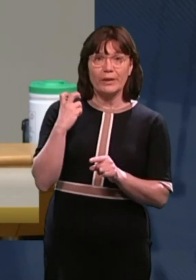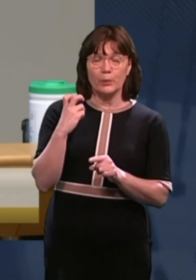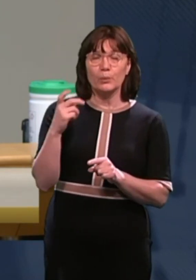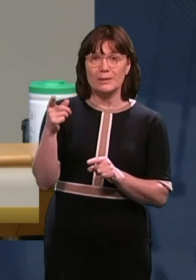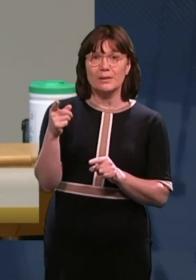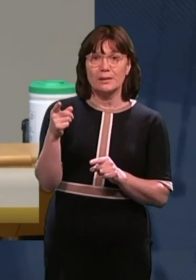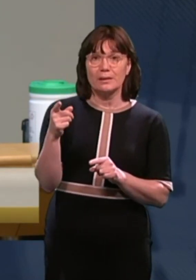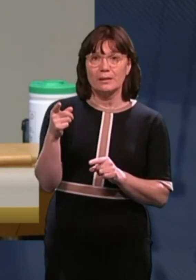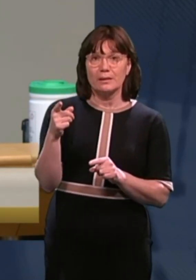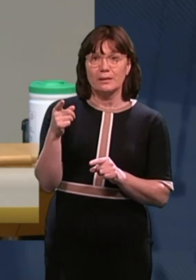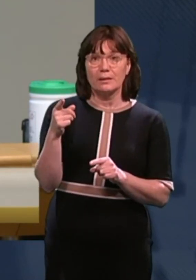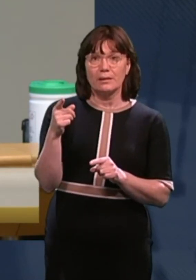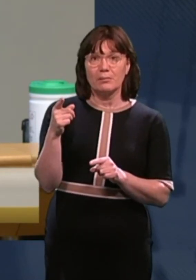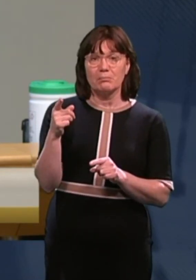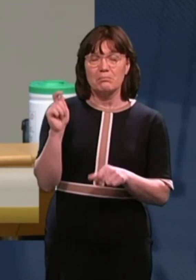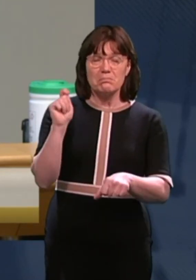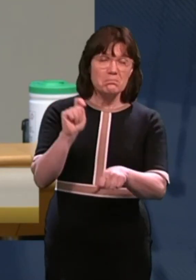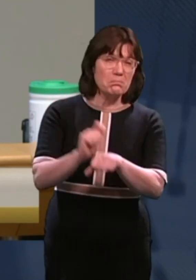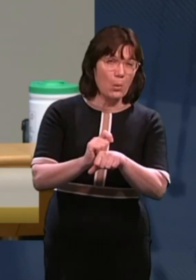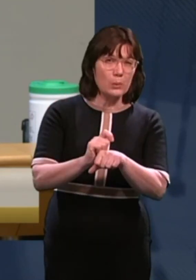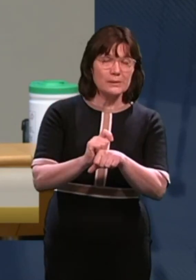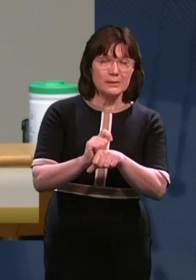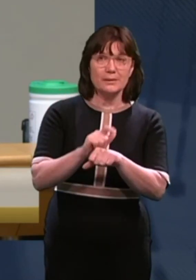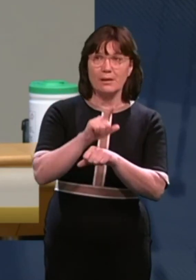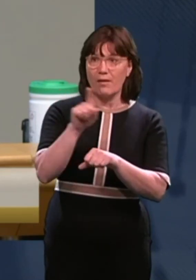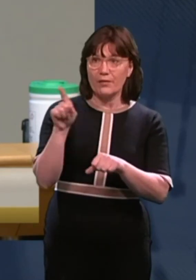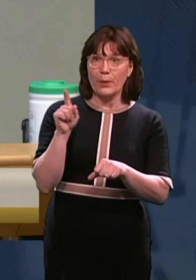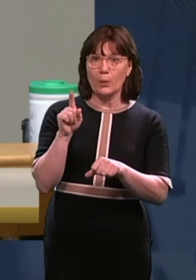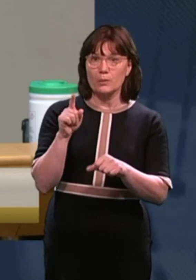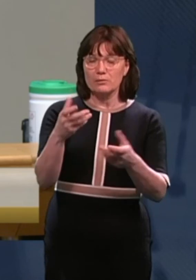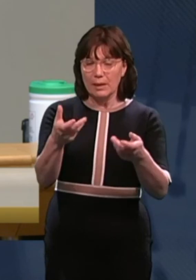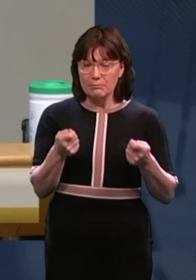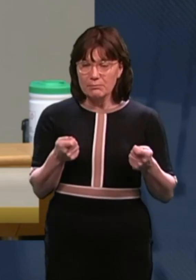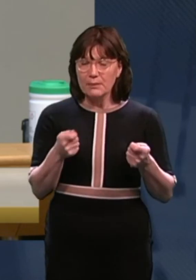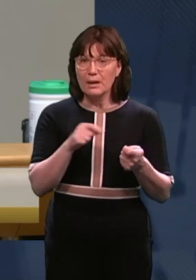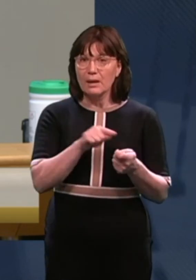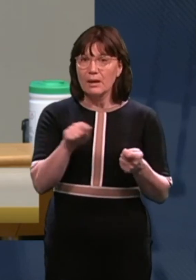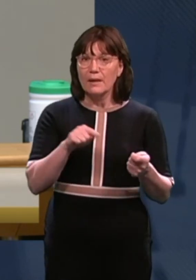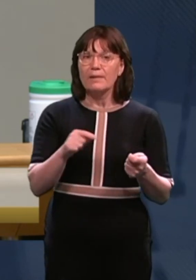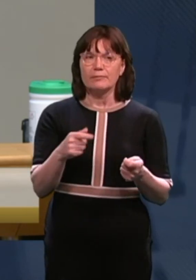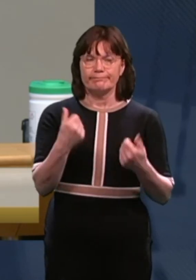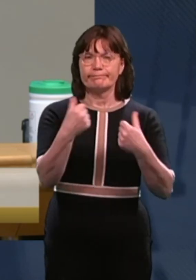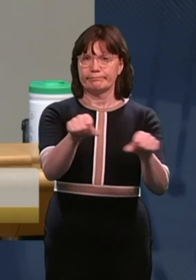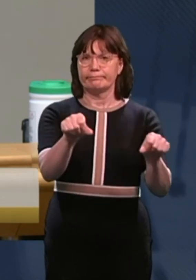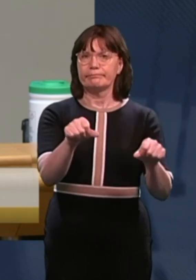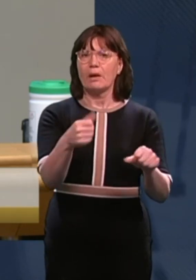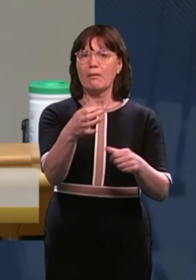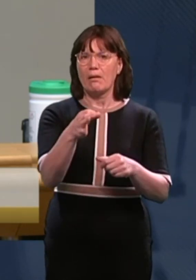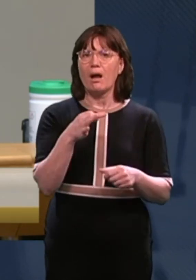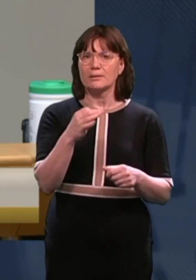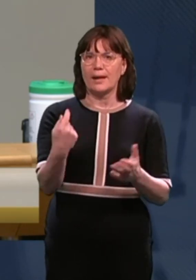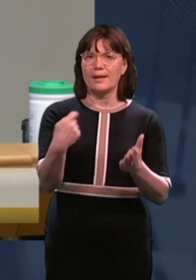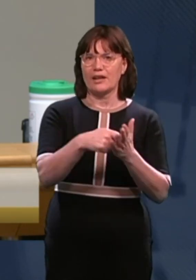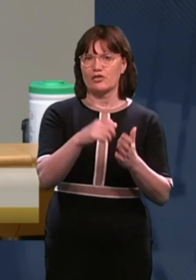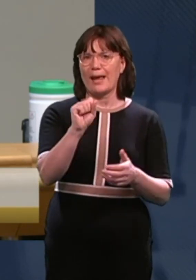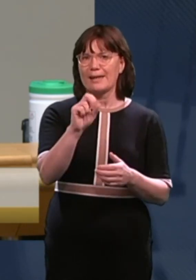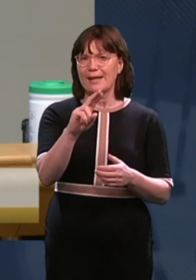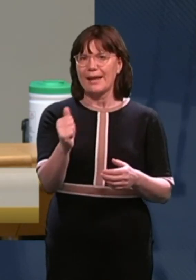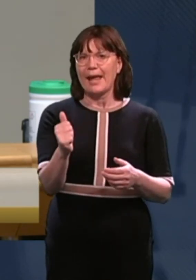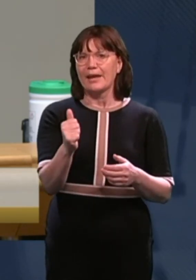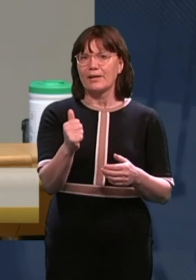actually that they received an additional S&A or part of an S&A